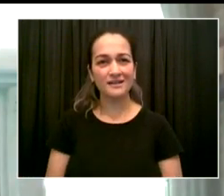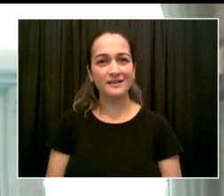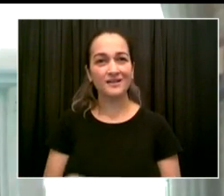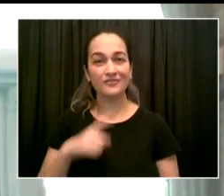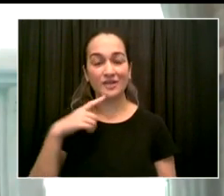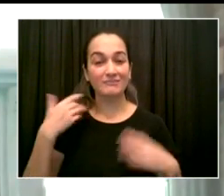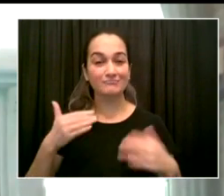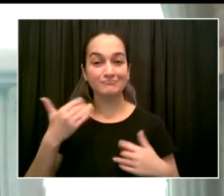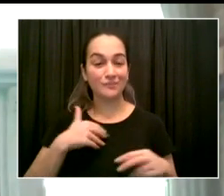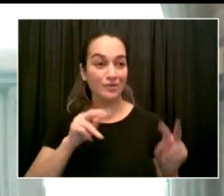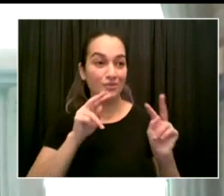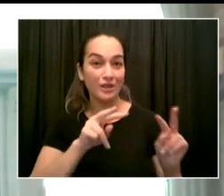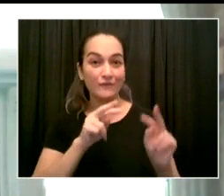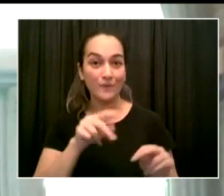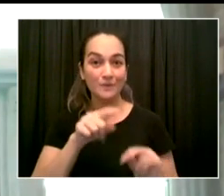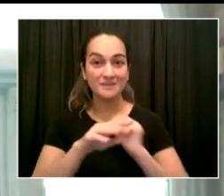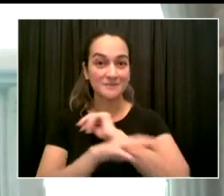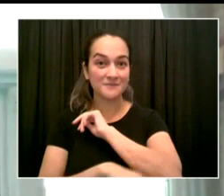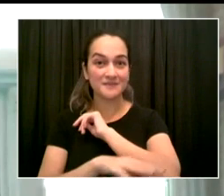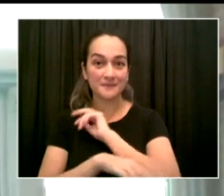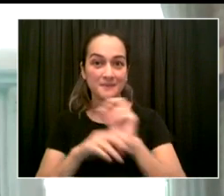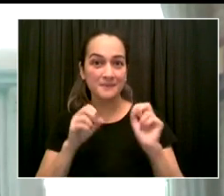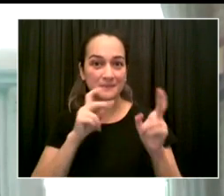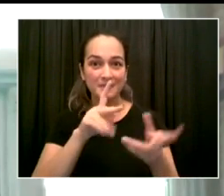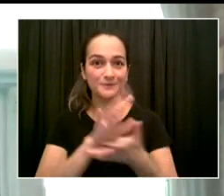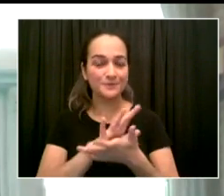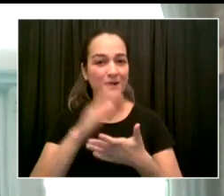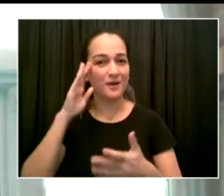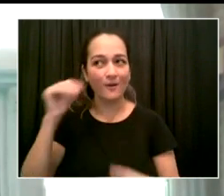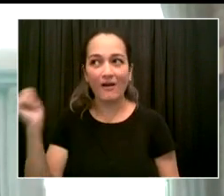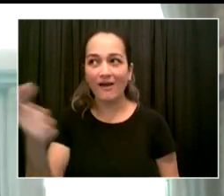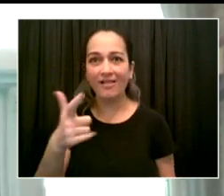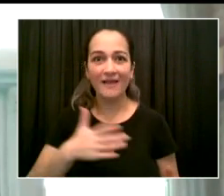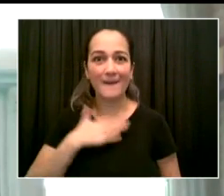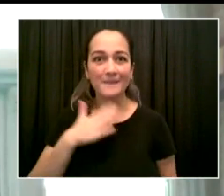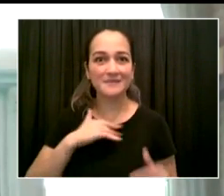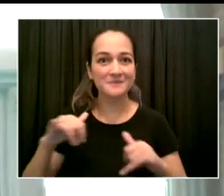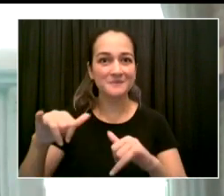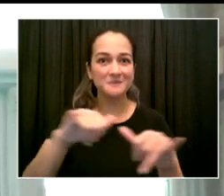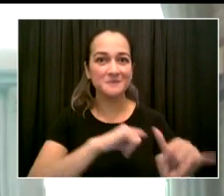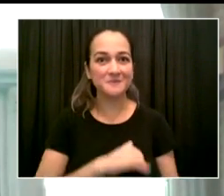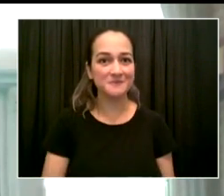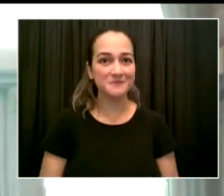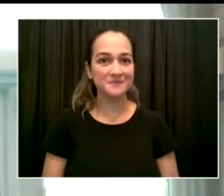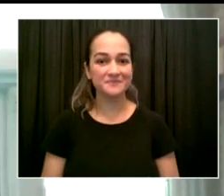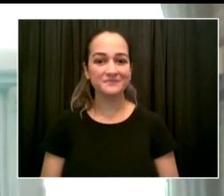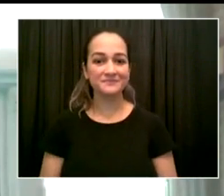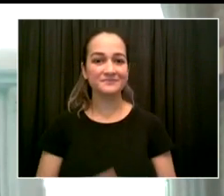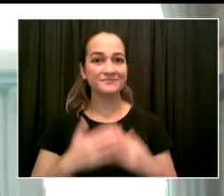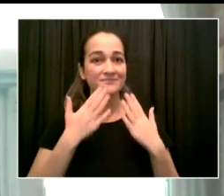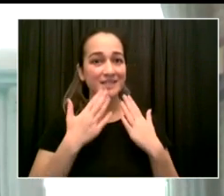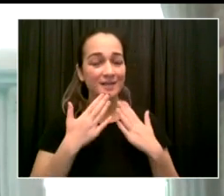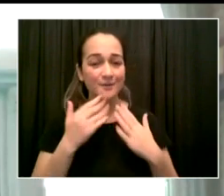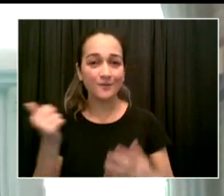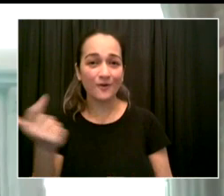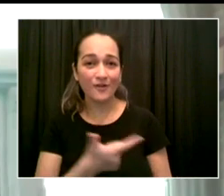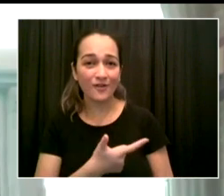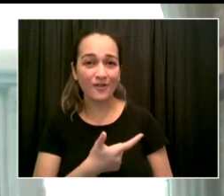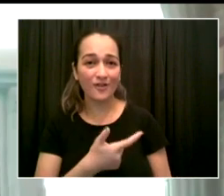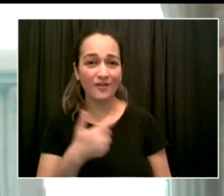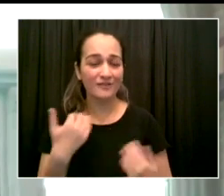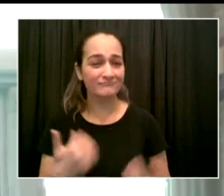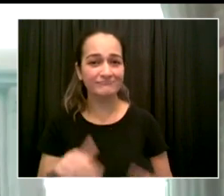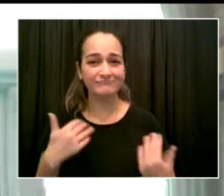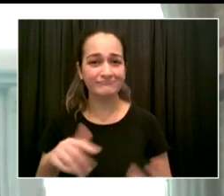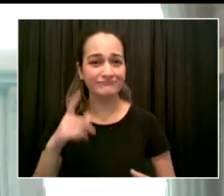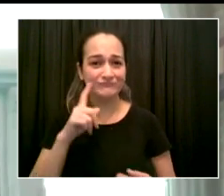thank every educator, every administrator, paraprofessional, custodian, food service employees, social worker, guidance counselor, every